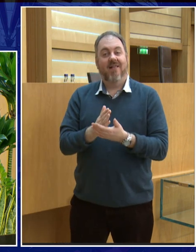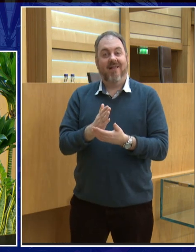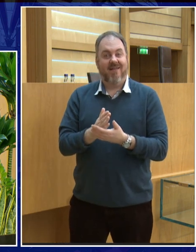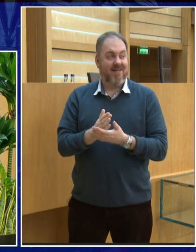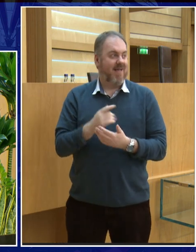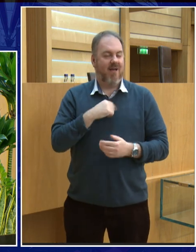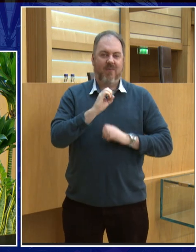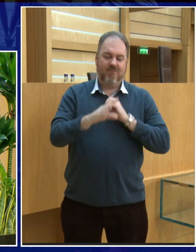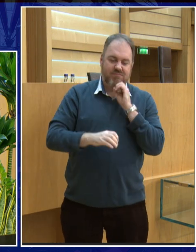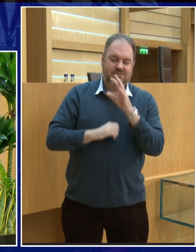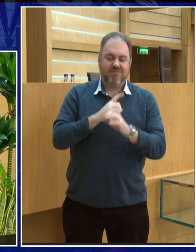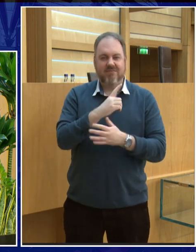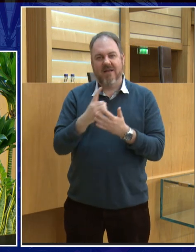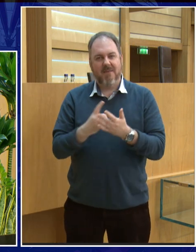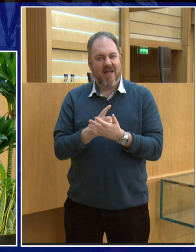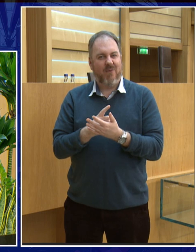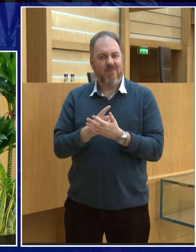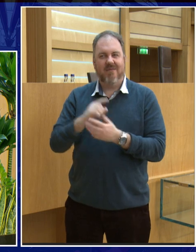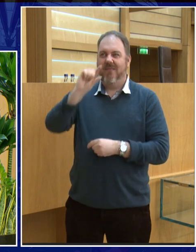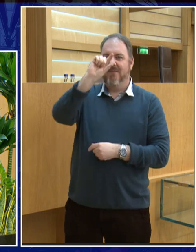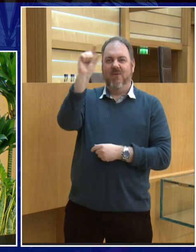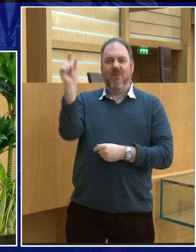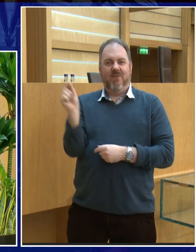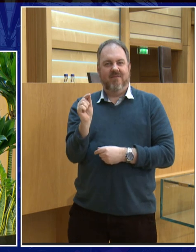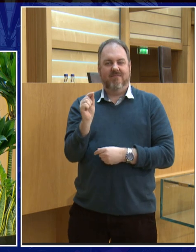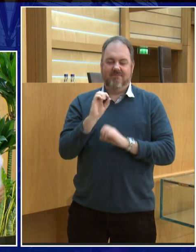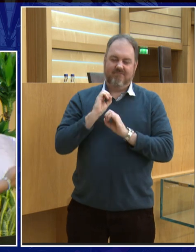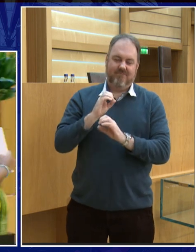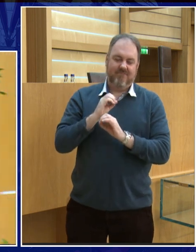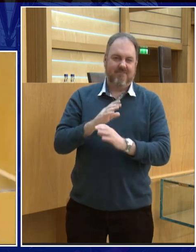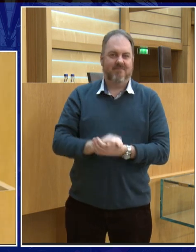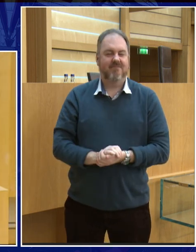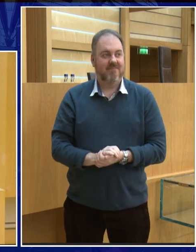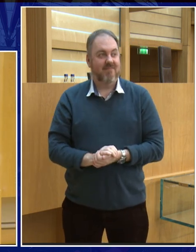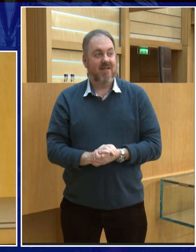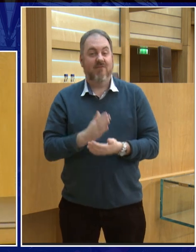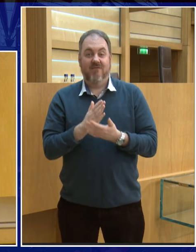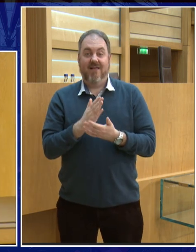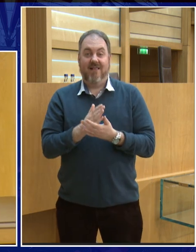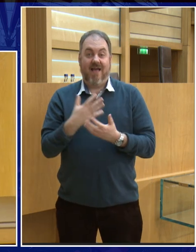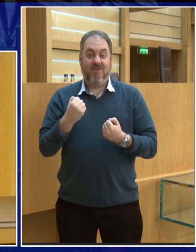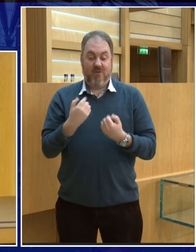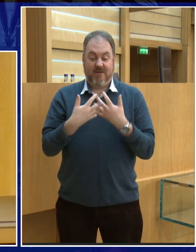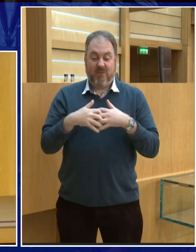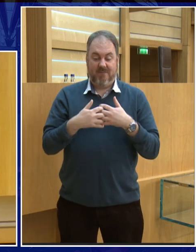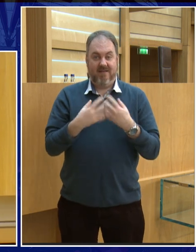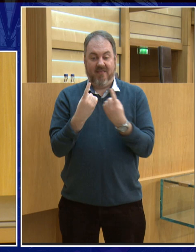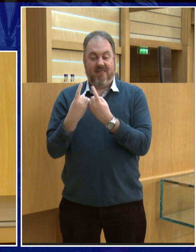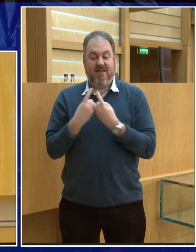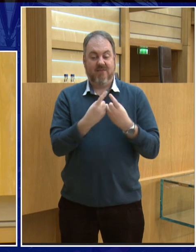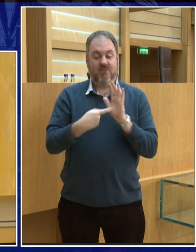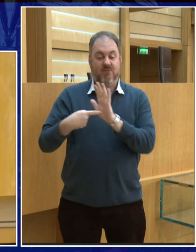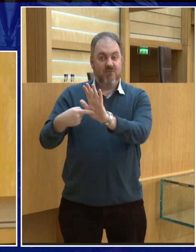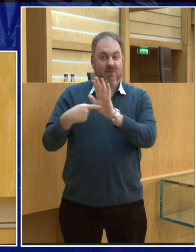Mooney's help, I'm to talk about the moon. So, first of all, I think I should give you some of the basics about the moon. And to do that, I've got some props here. Now, this,